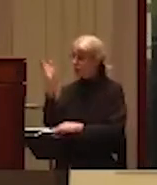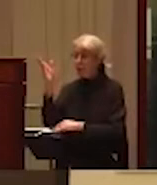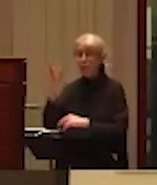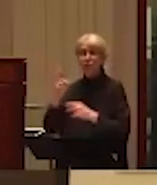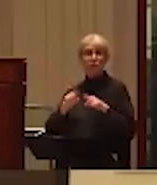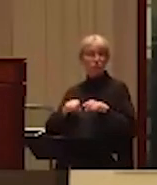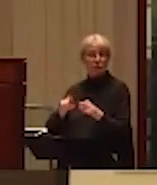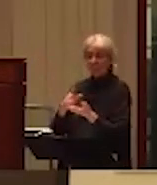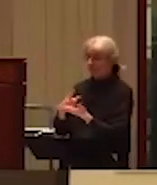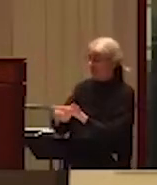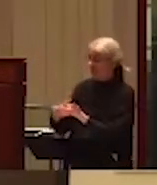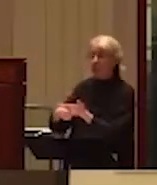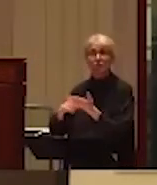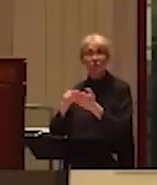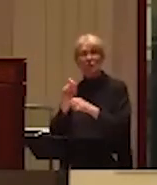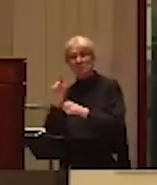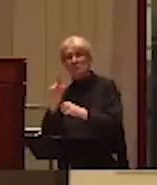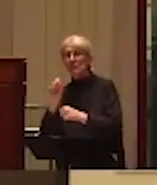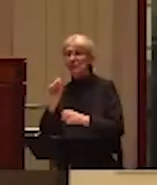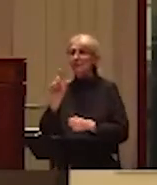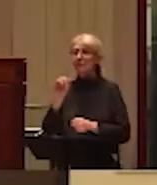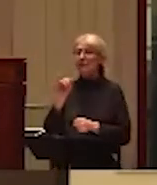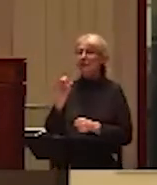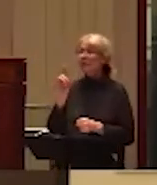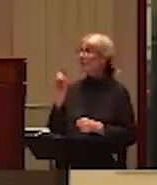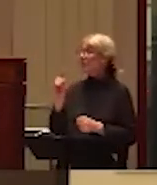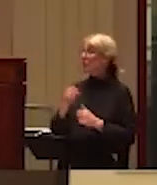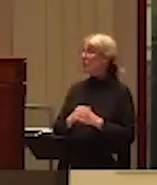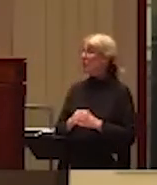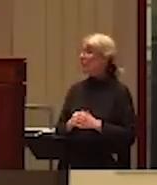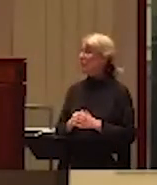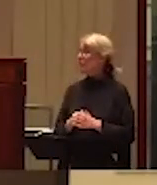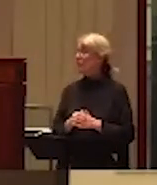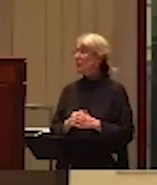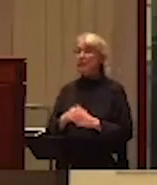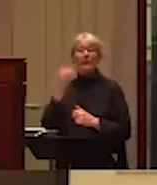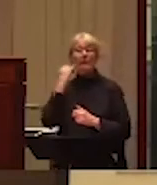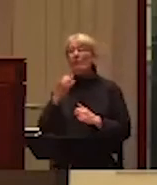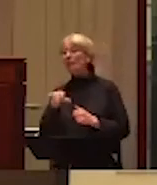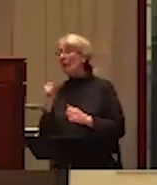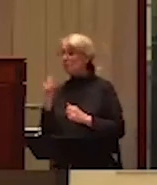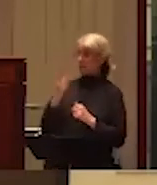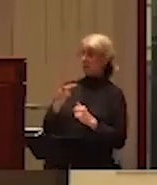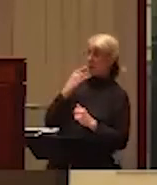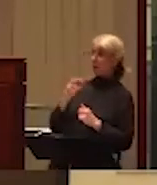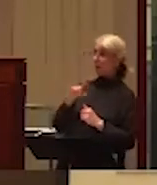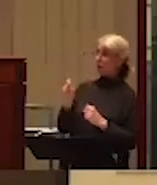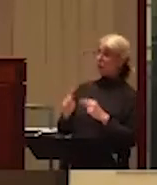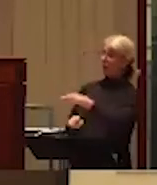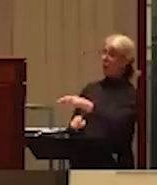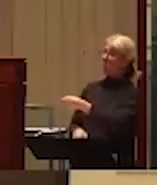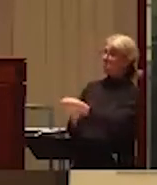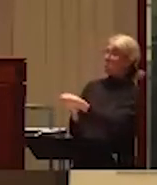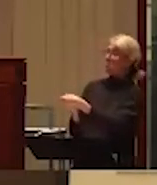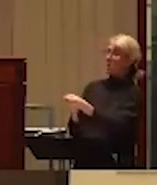Slido. And you can vote questions up that others submit. So you can sort of put your